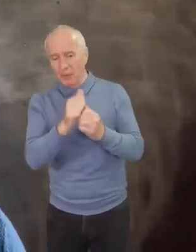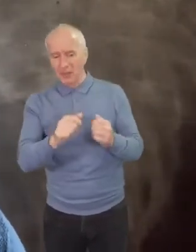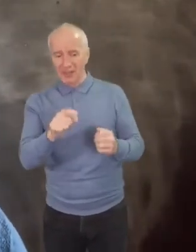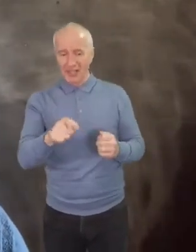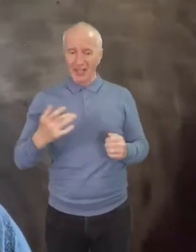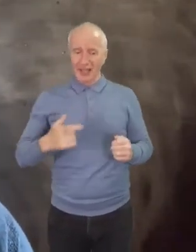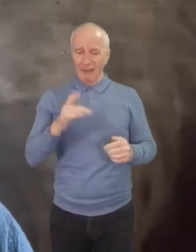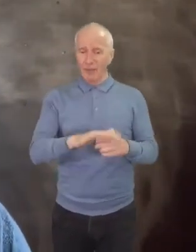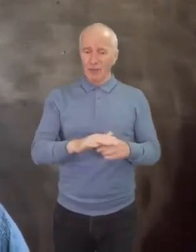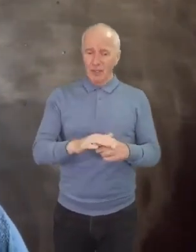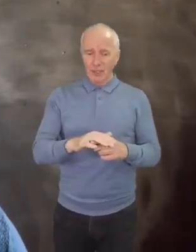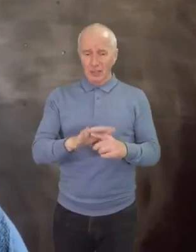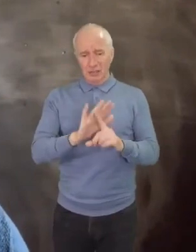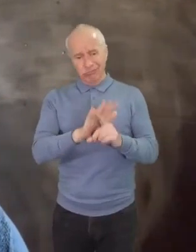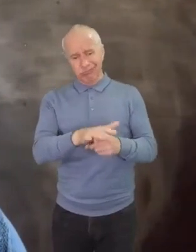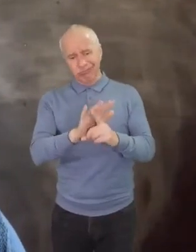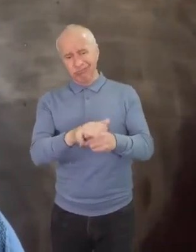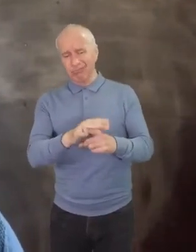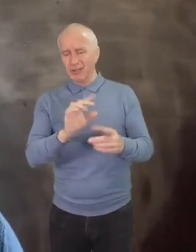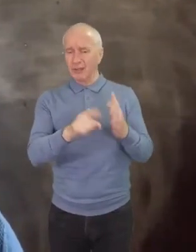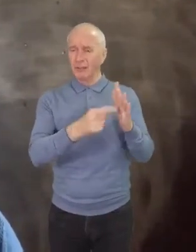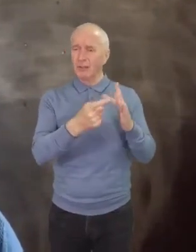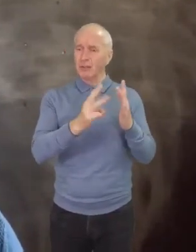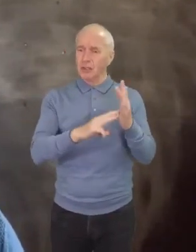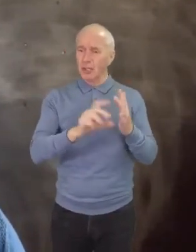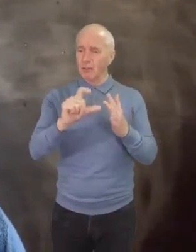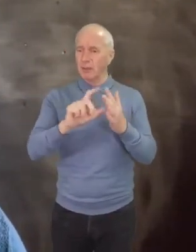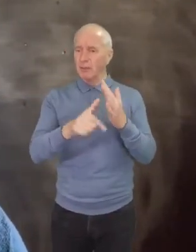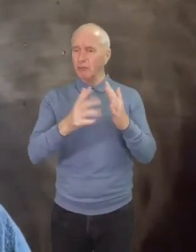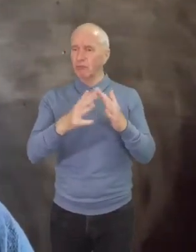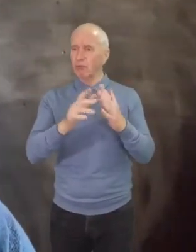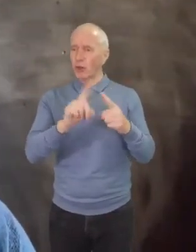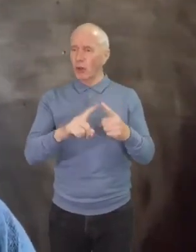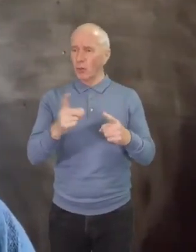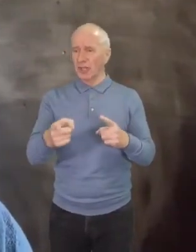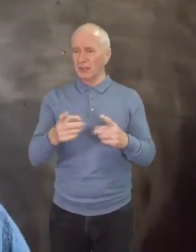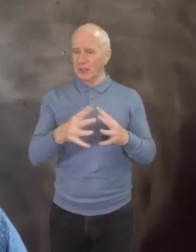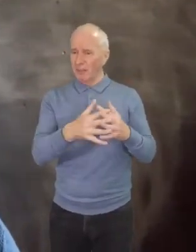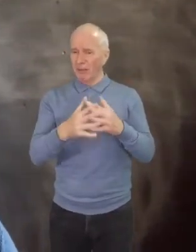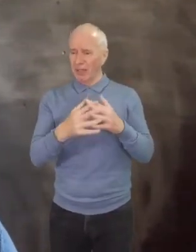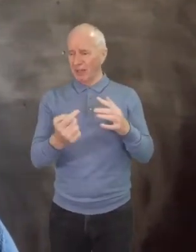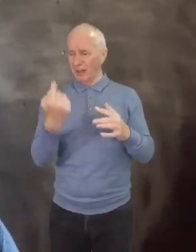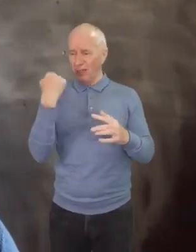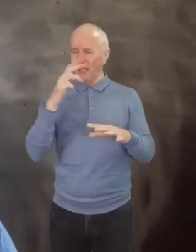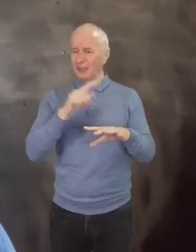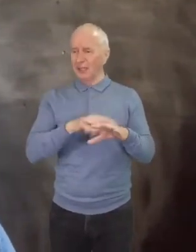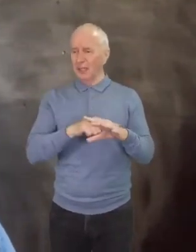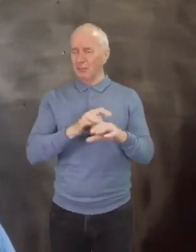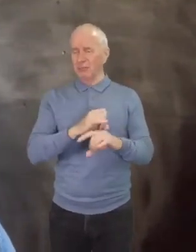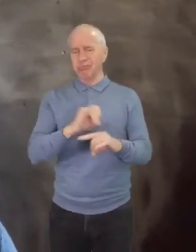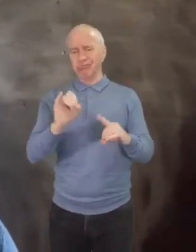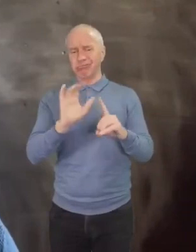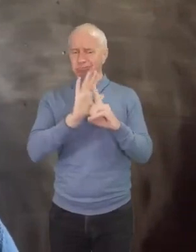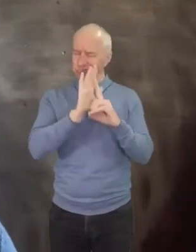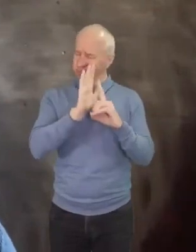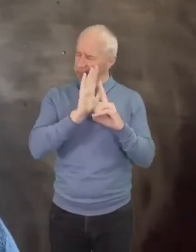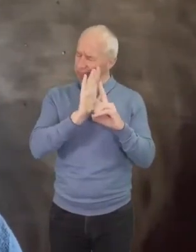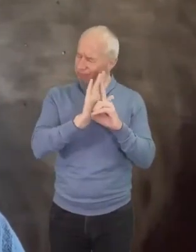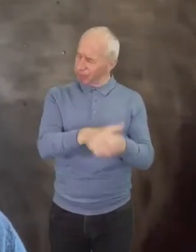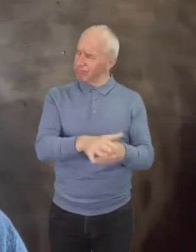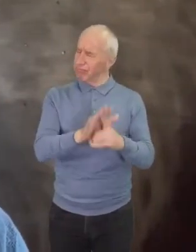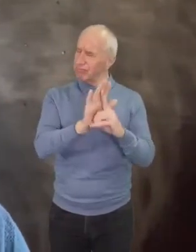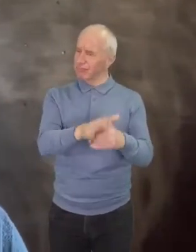of Jim Crow and racist America was rehabilitative for Bonhoeffer in terms of how he